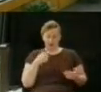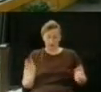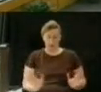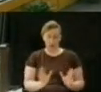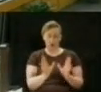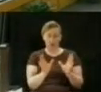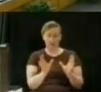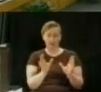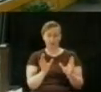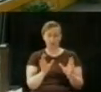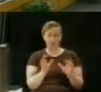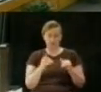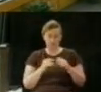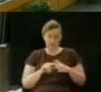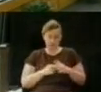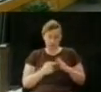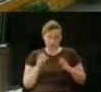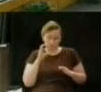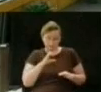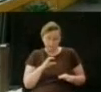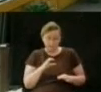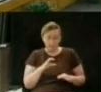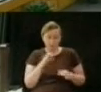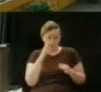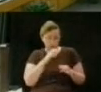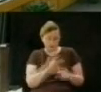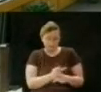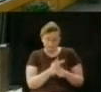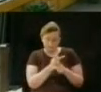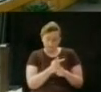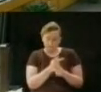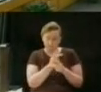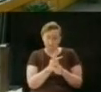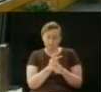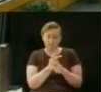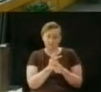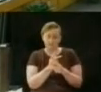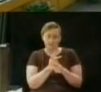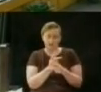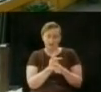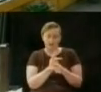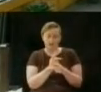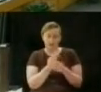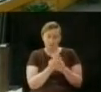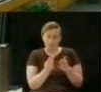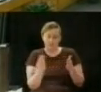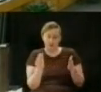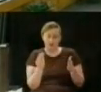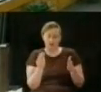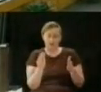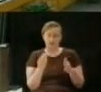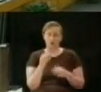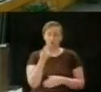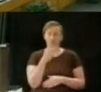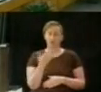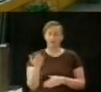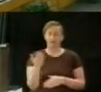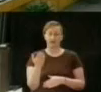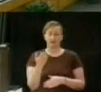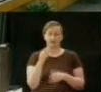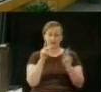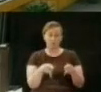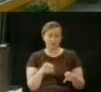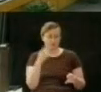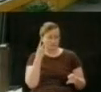department, you get into utilities, you get into general government, and that's just a few things. So I would encourage us as we embark upon this is that we